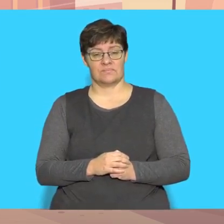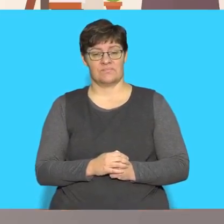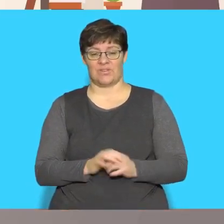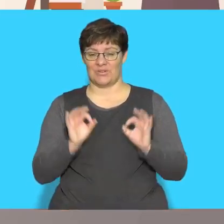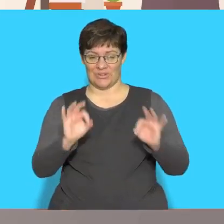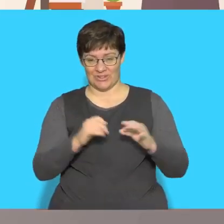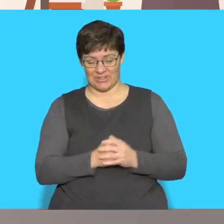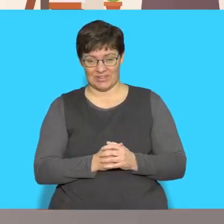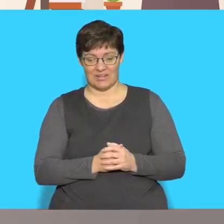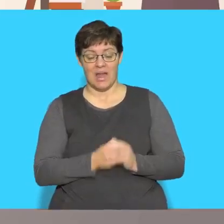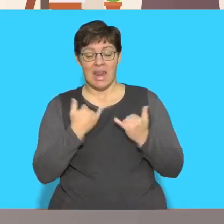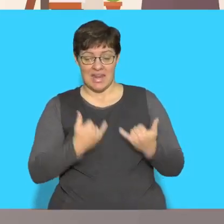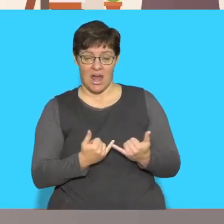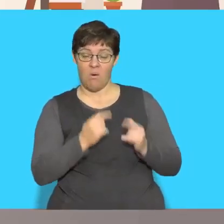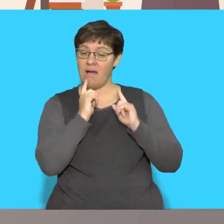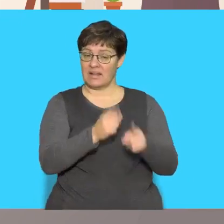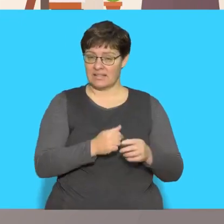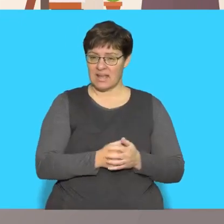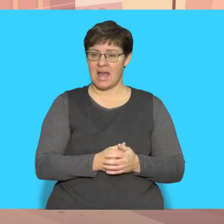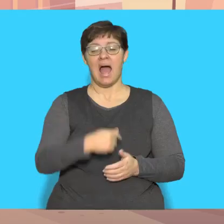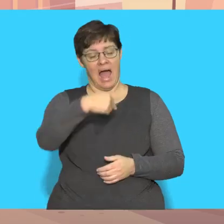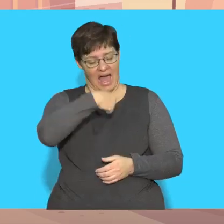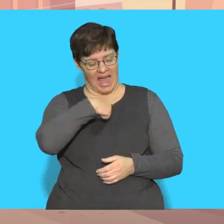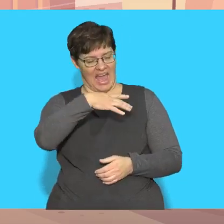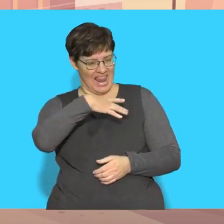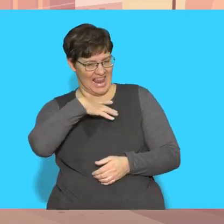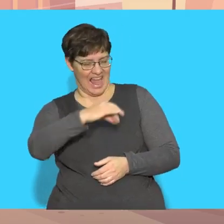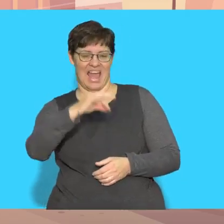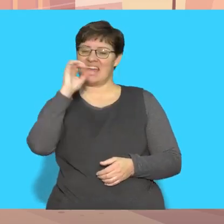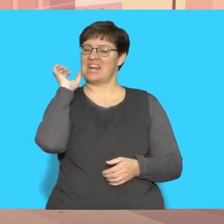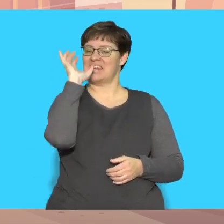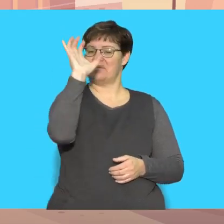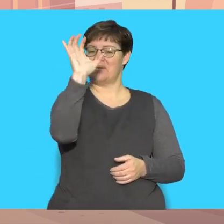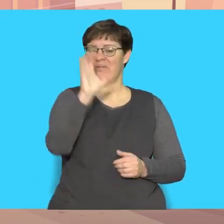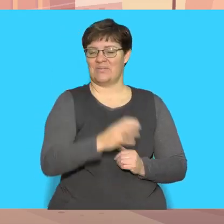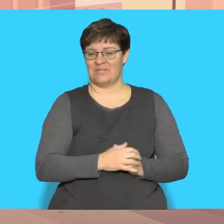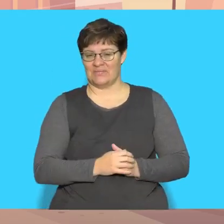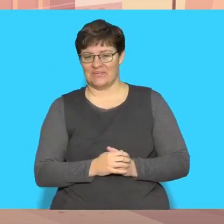Good Good Now say I like netball